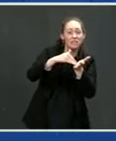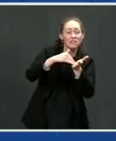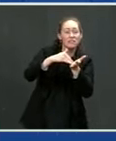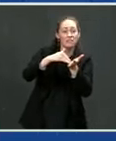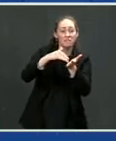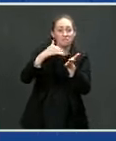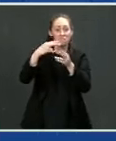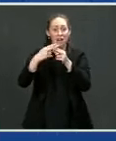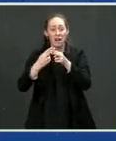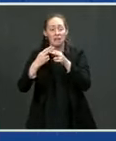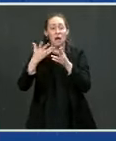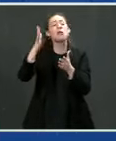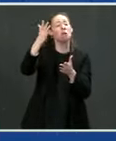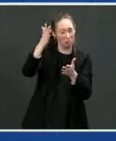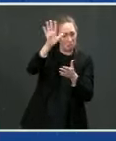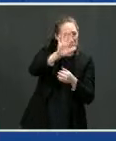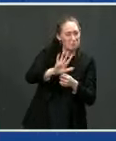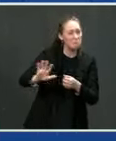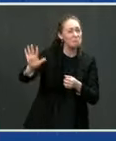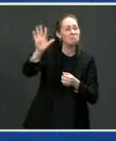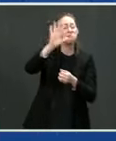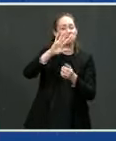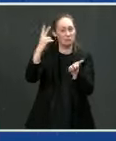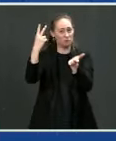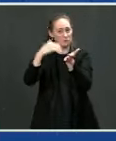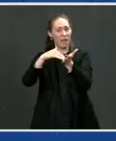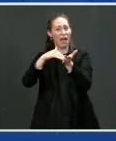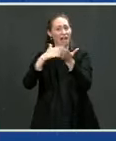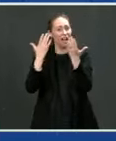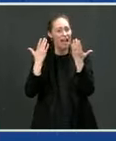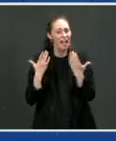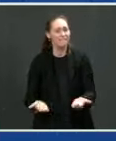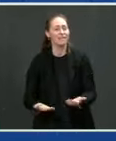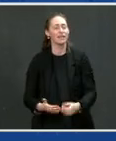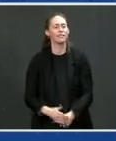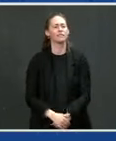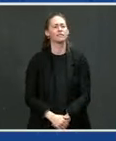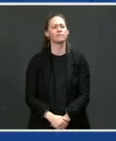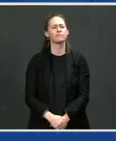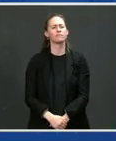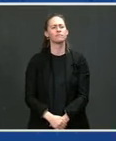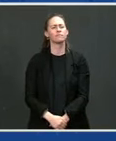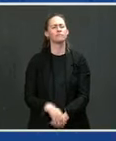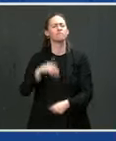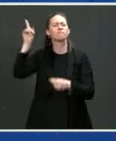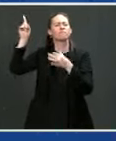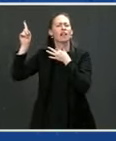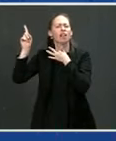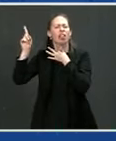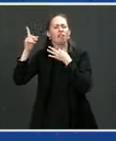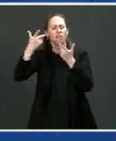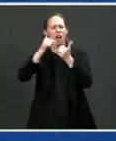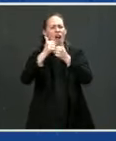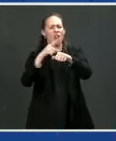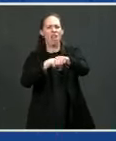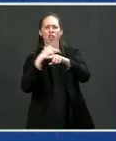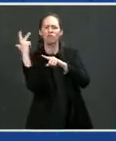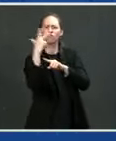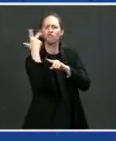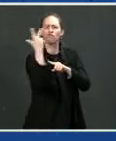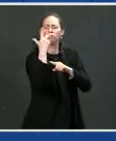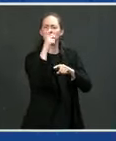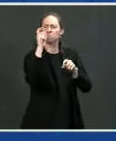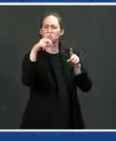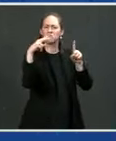a rough guess. And what kind of range does that have, that bus? I think it's a